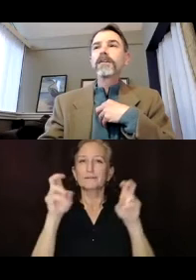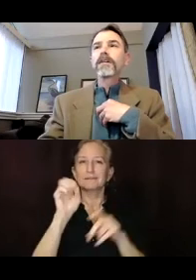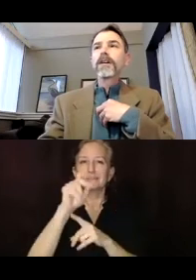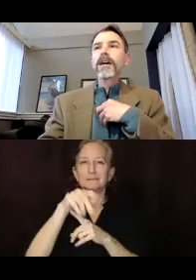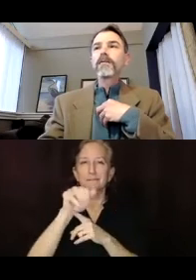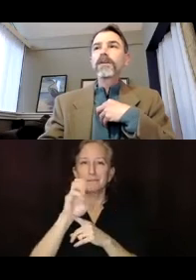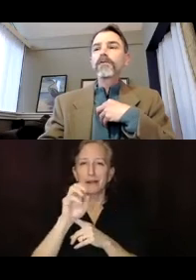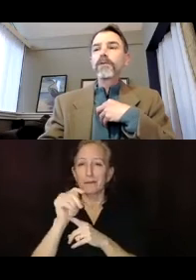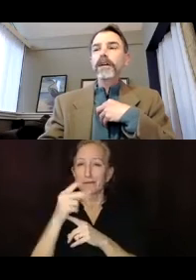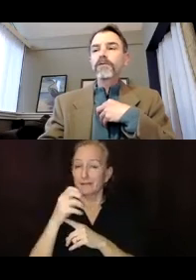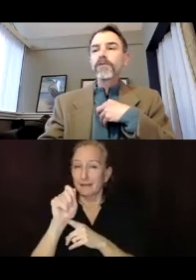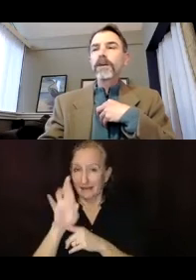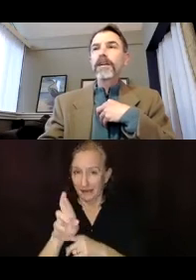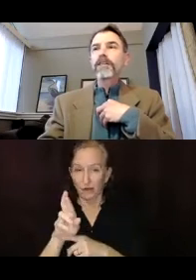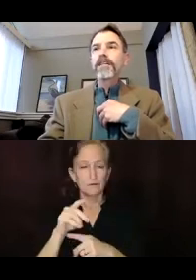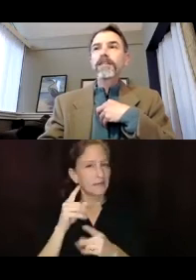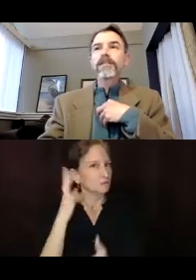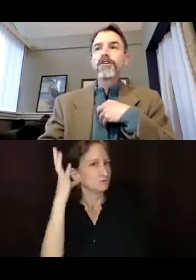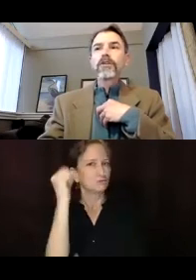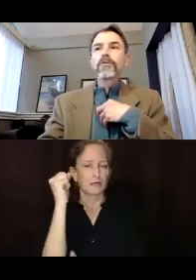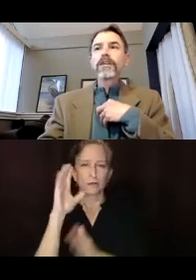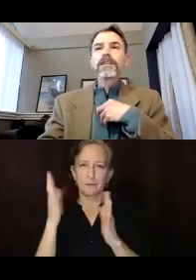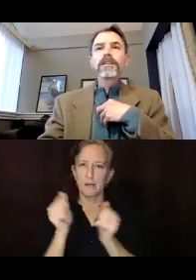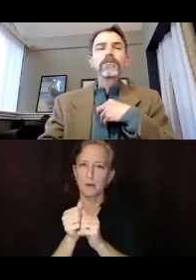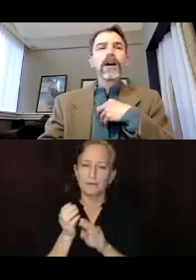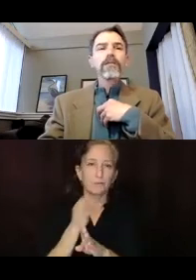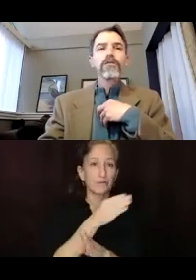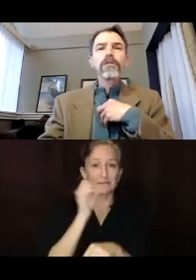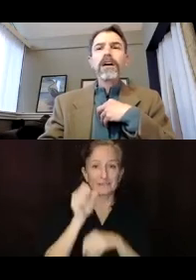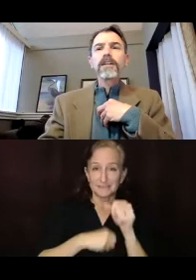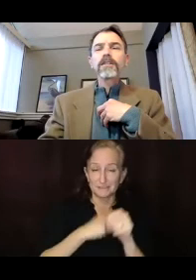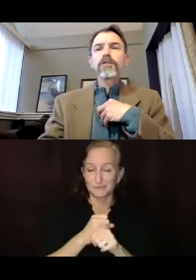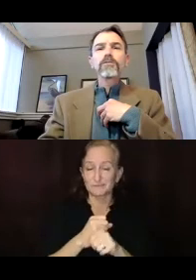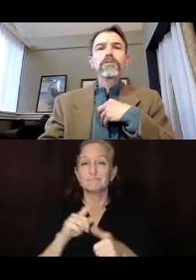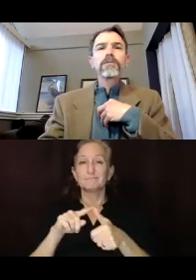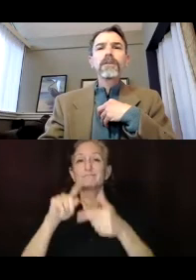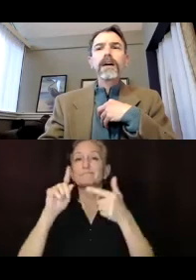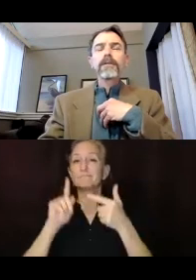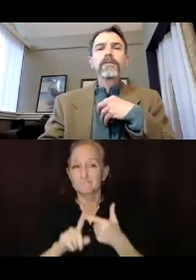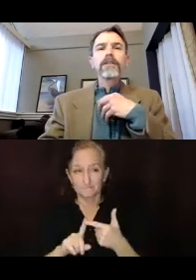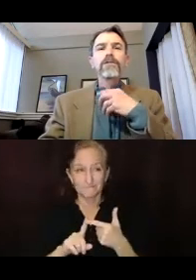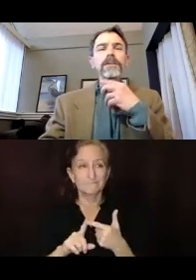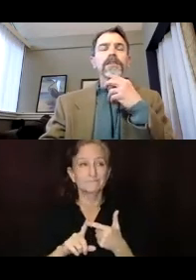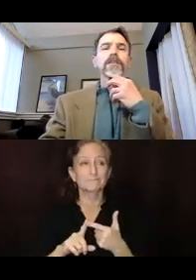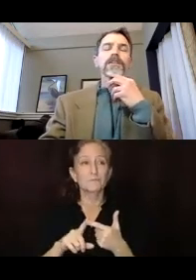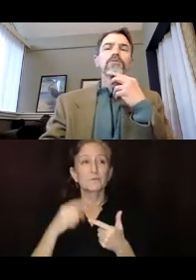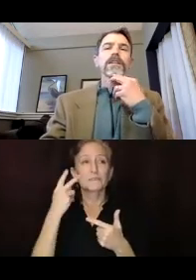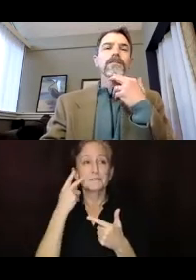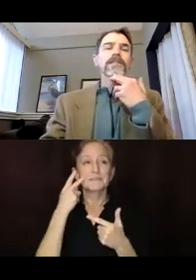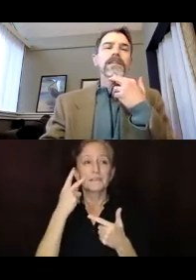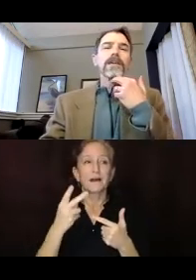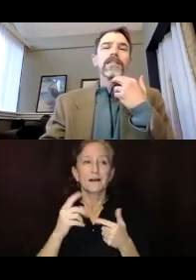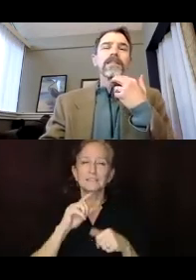away, uh, was the record for spare the air days. We, we also start, you know, extreme heat in